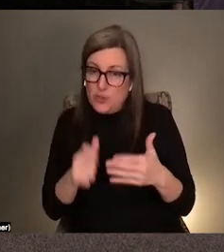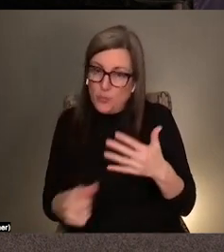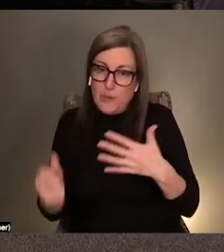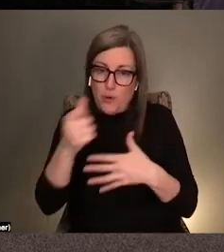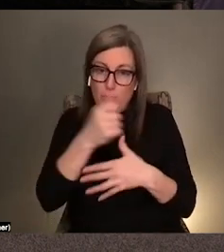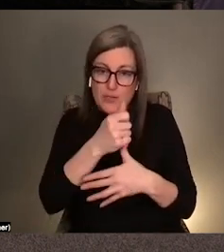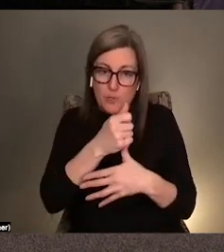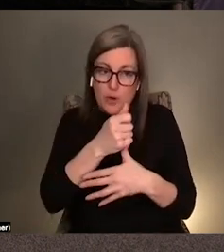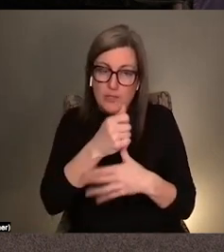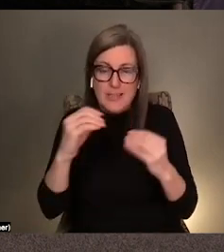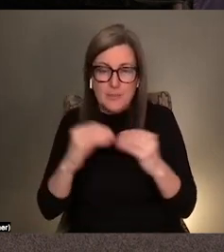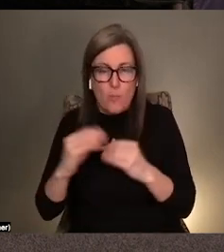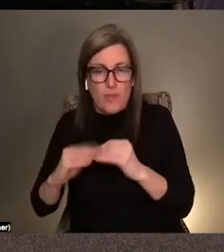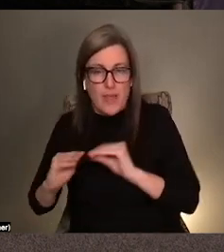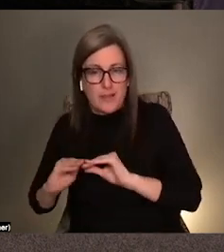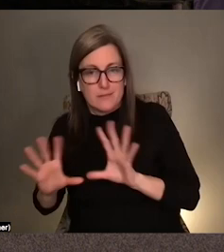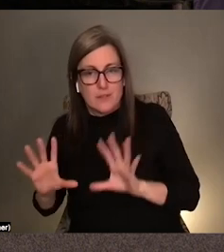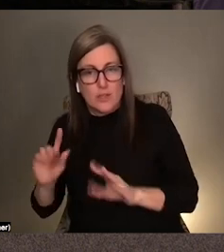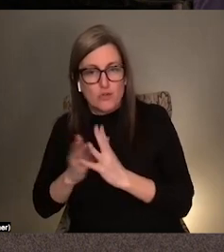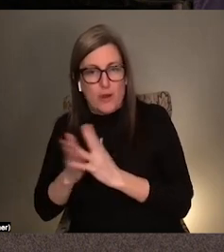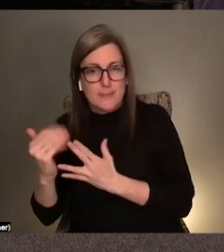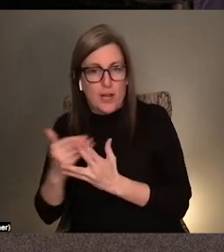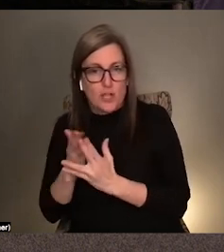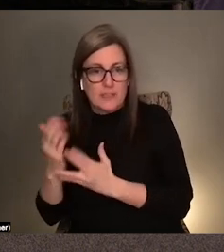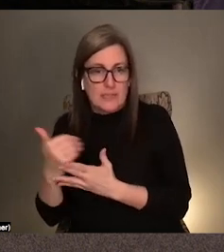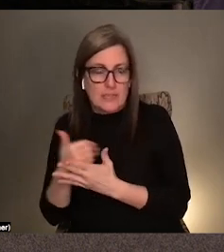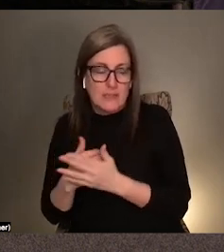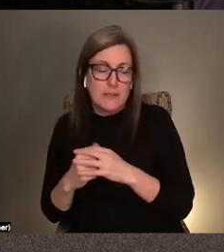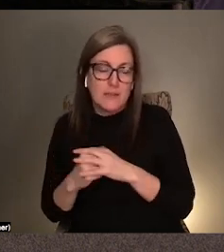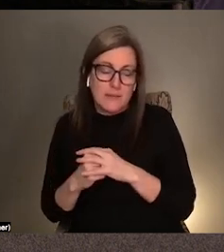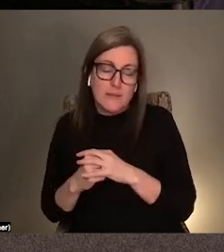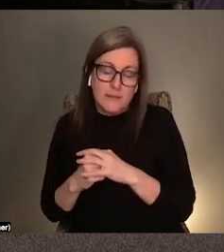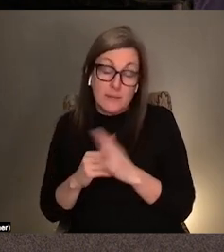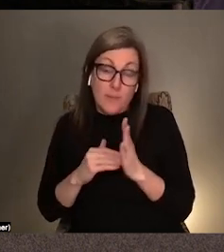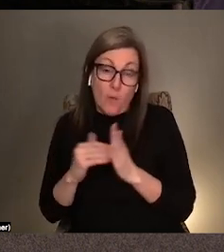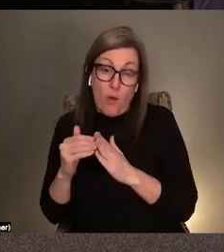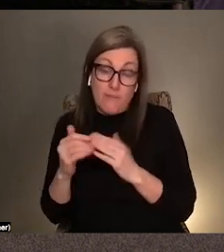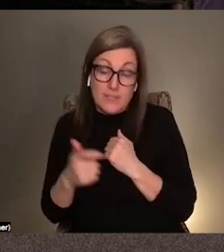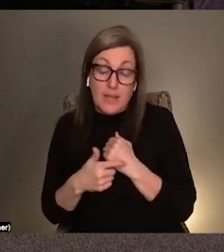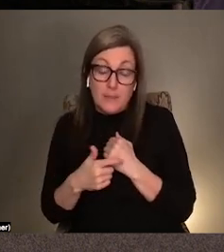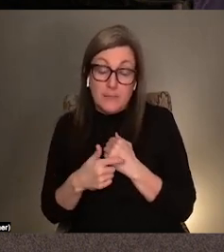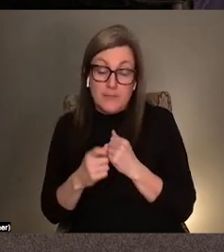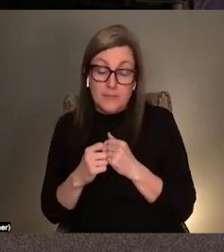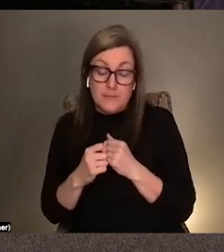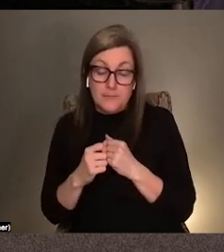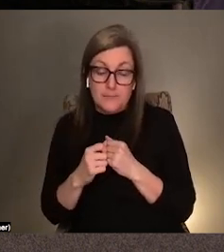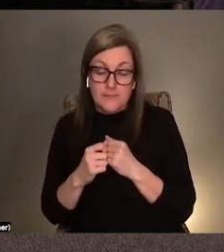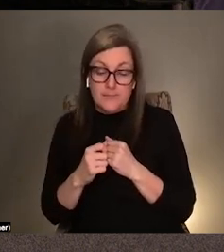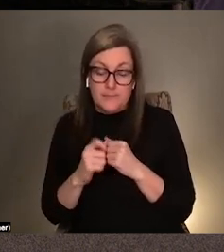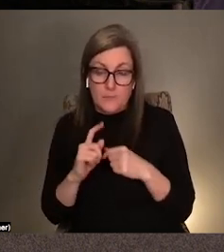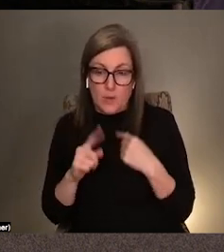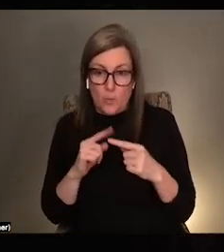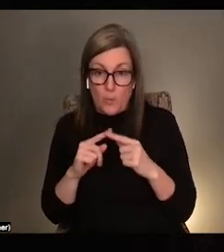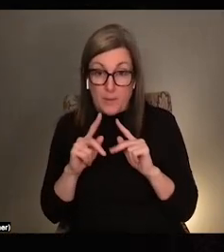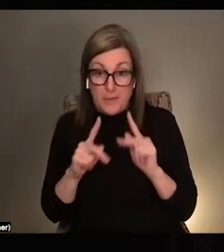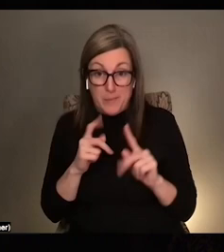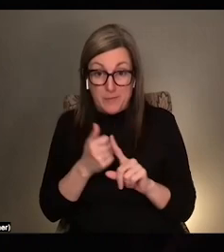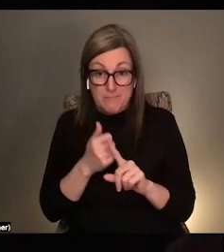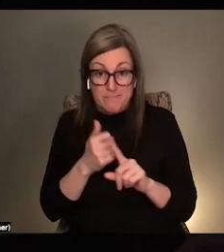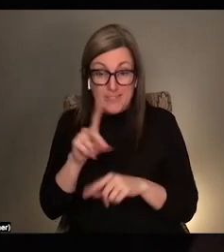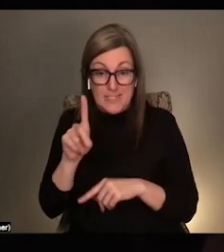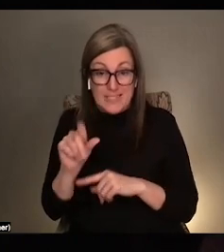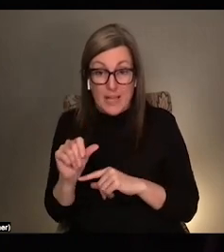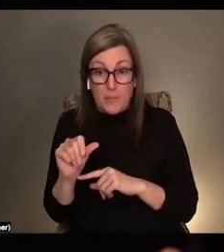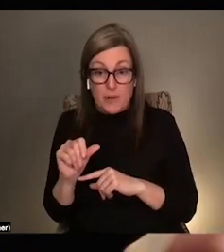transparency in some ways, which is like, you know, a lot of times when disabled people try to come together,